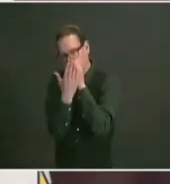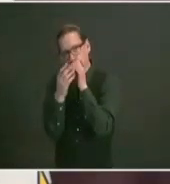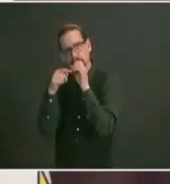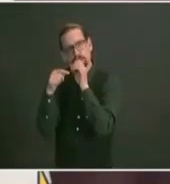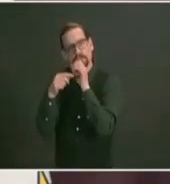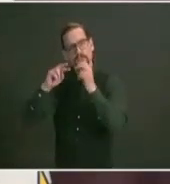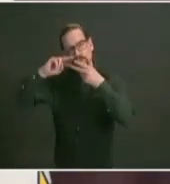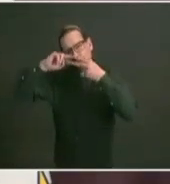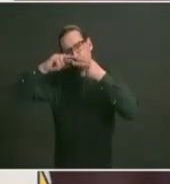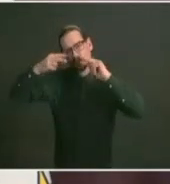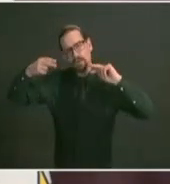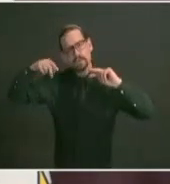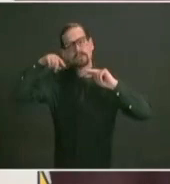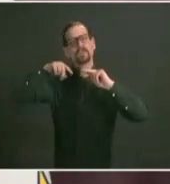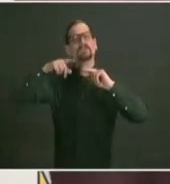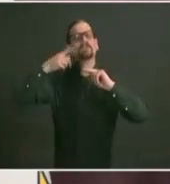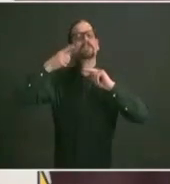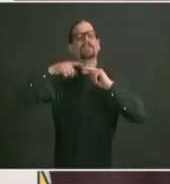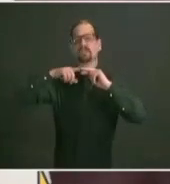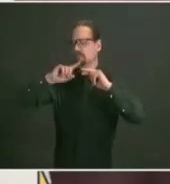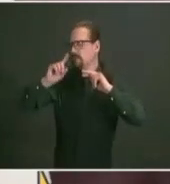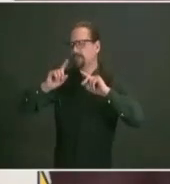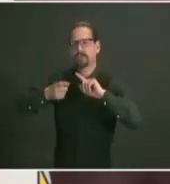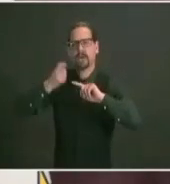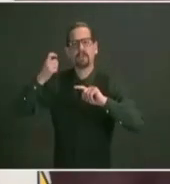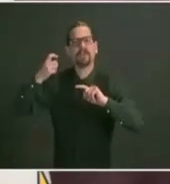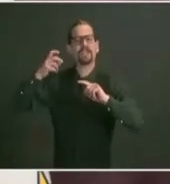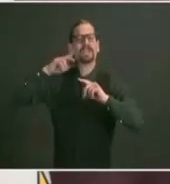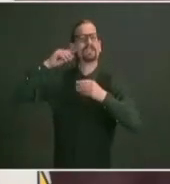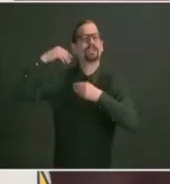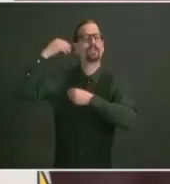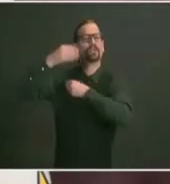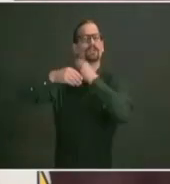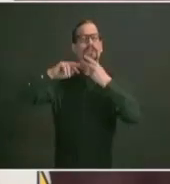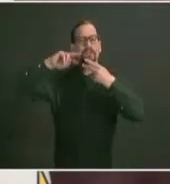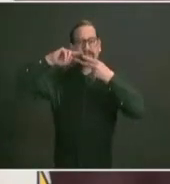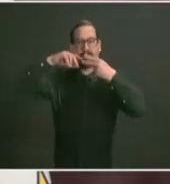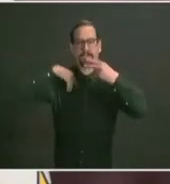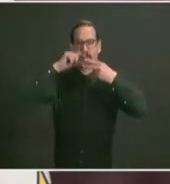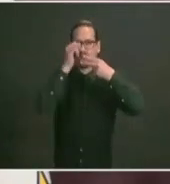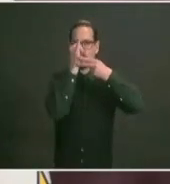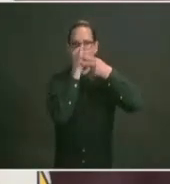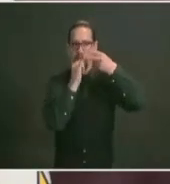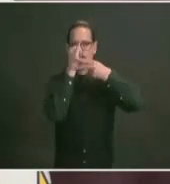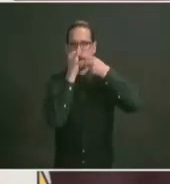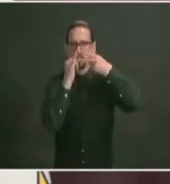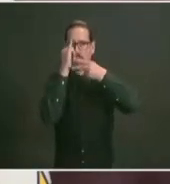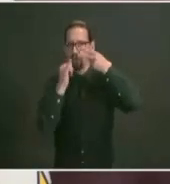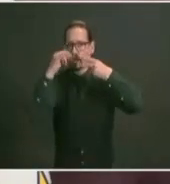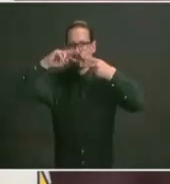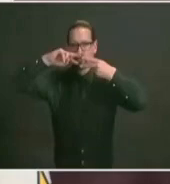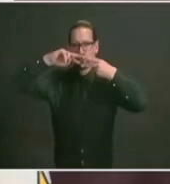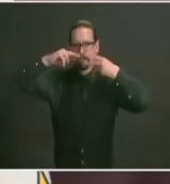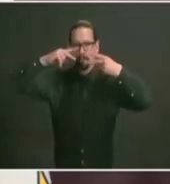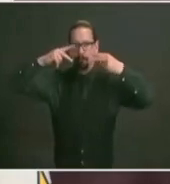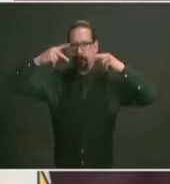original strain of the virus to be able to understand when there is that difference